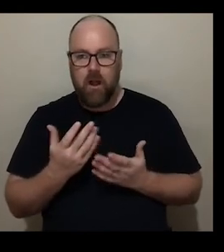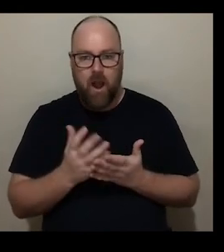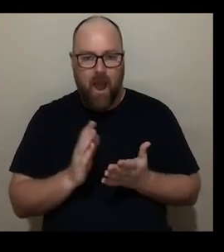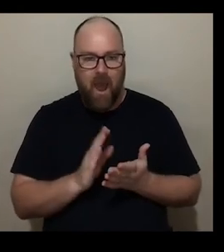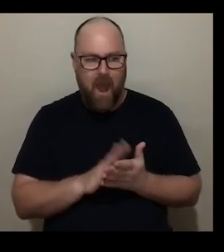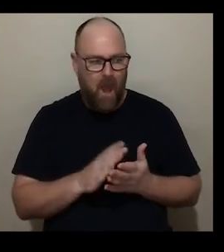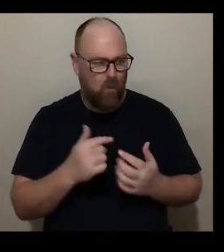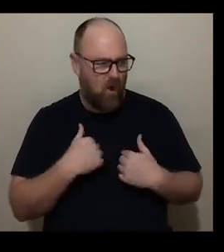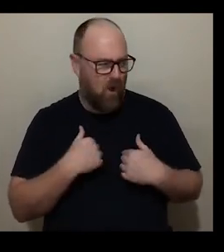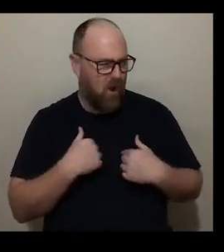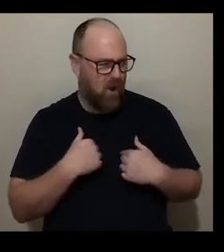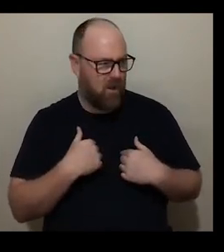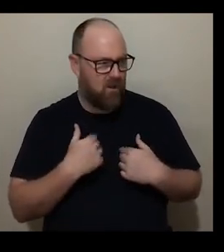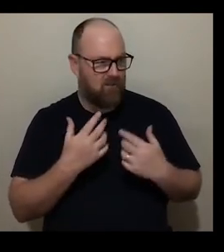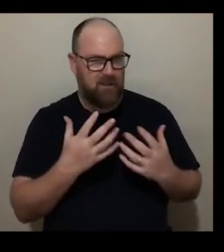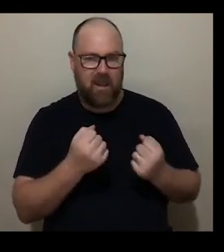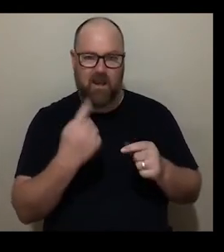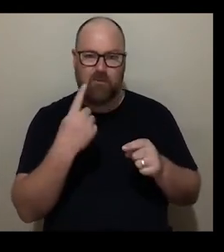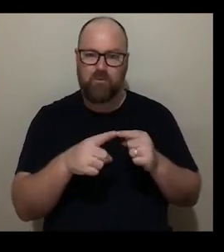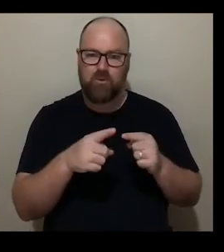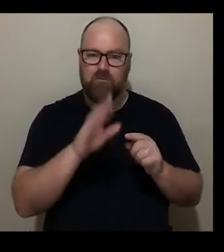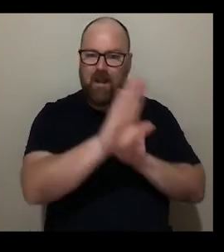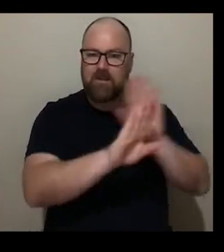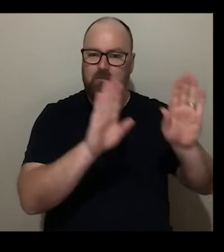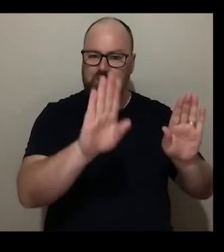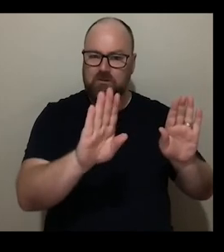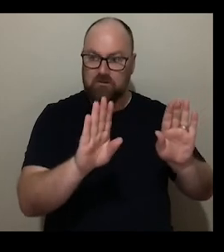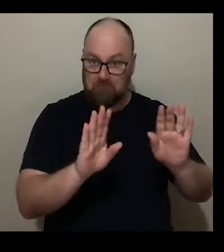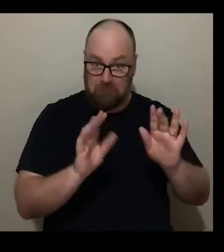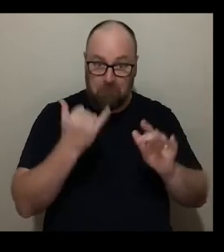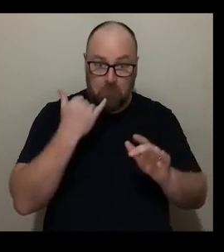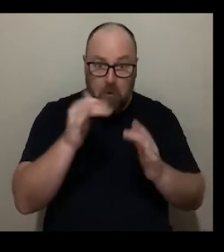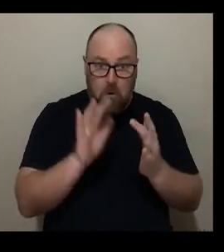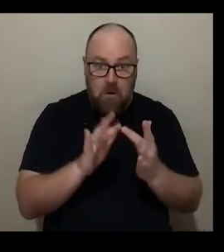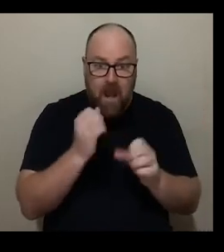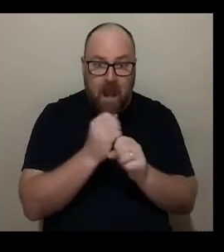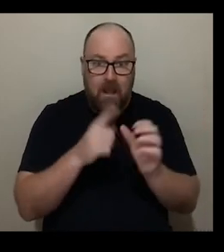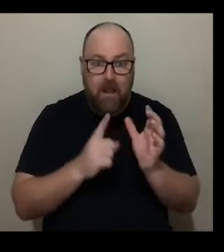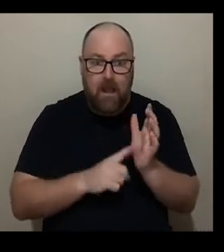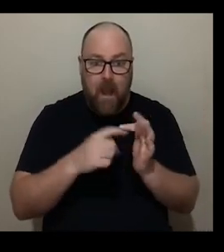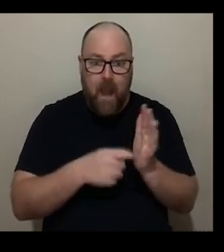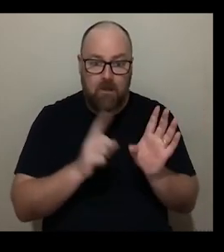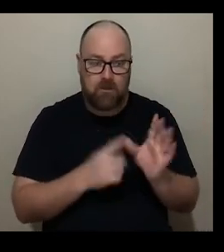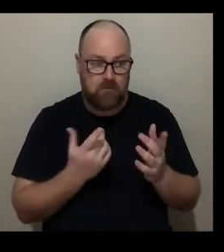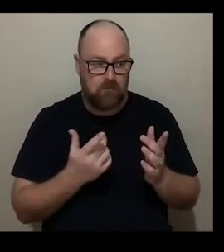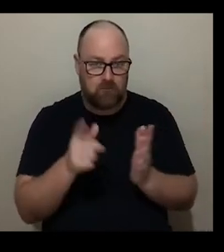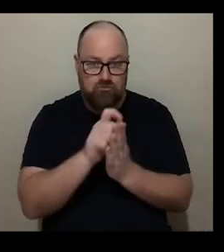how do you contact a gallery you know um i had no idea about you know sort of writing a proposal and things like this